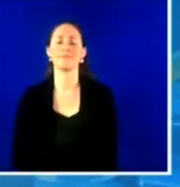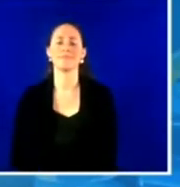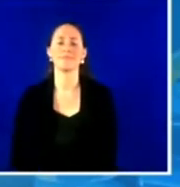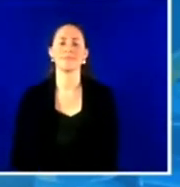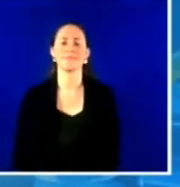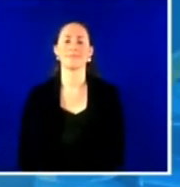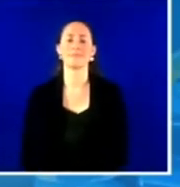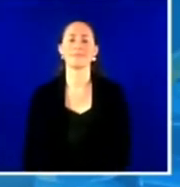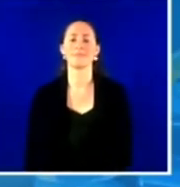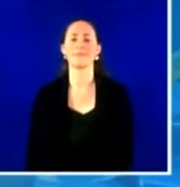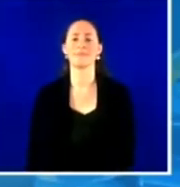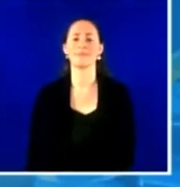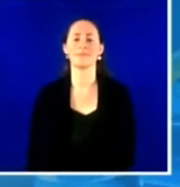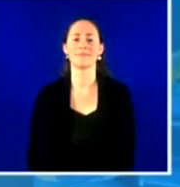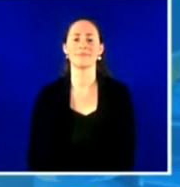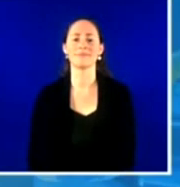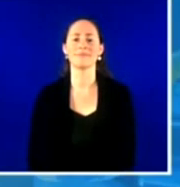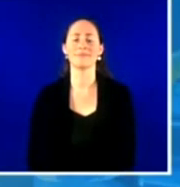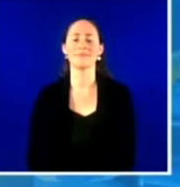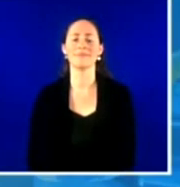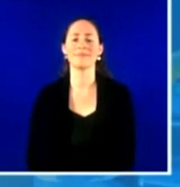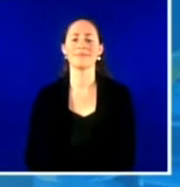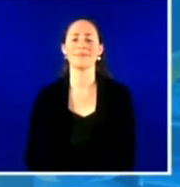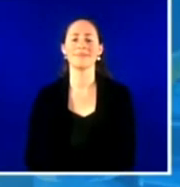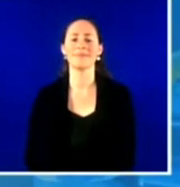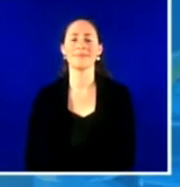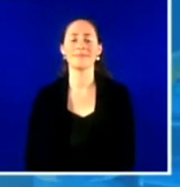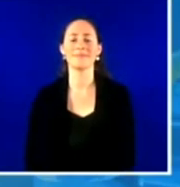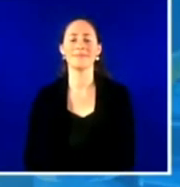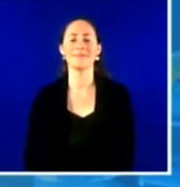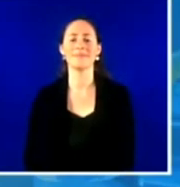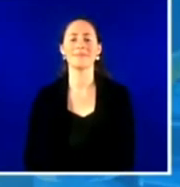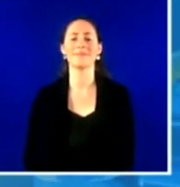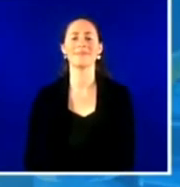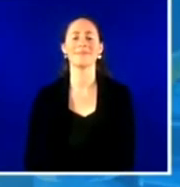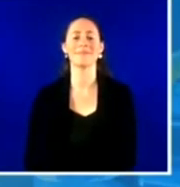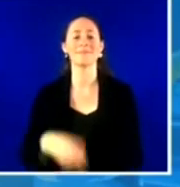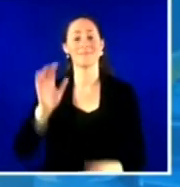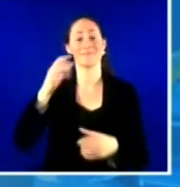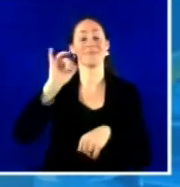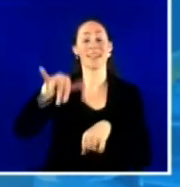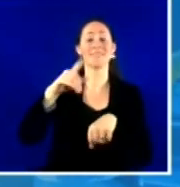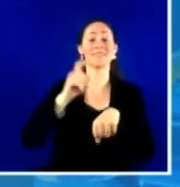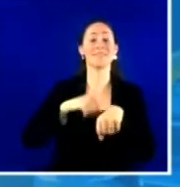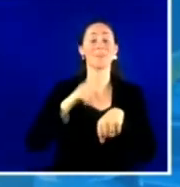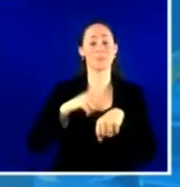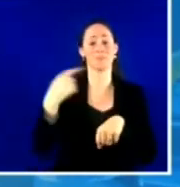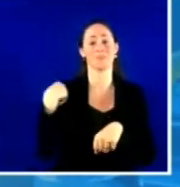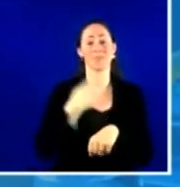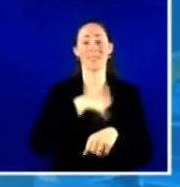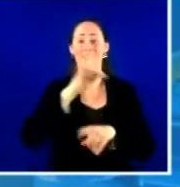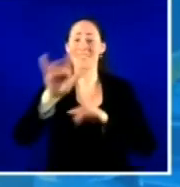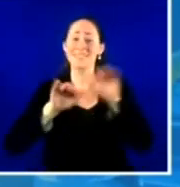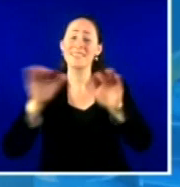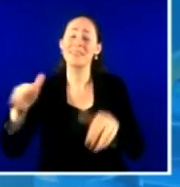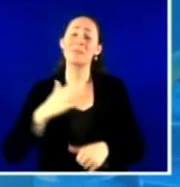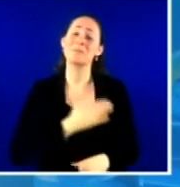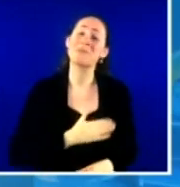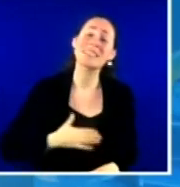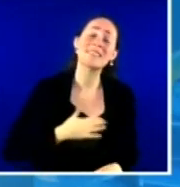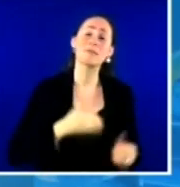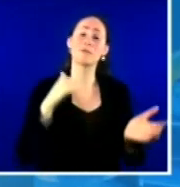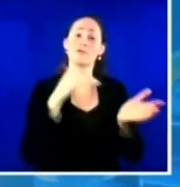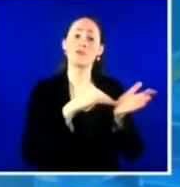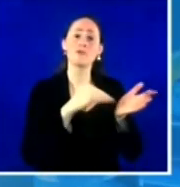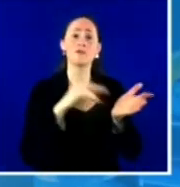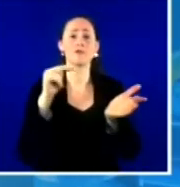groups and health systems, representing 74,000 physicians and 750 employees who care for 53 million